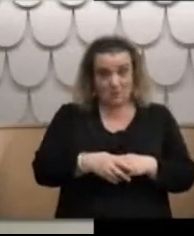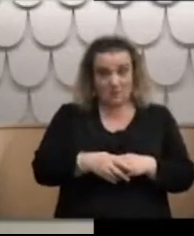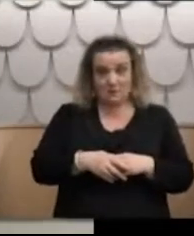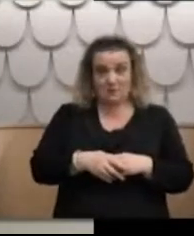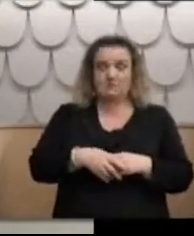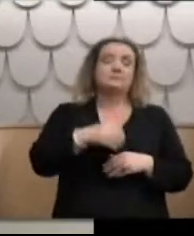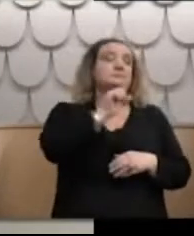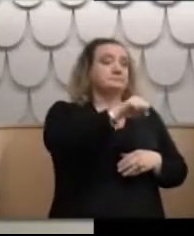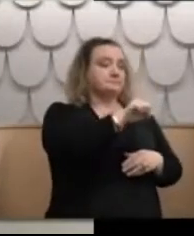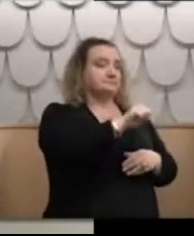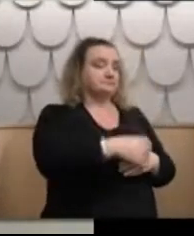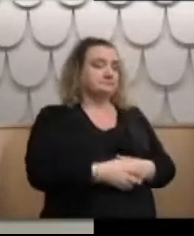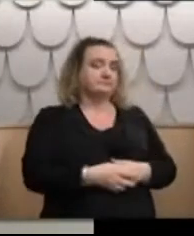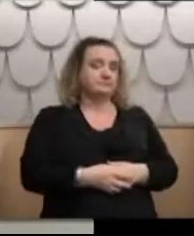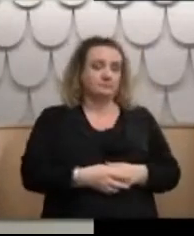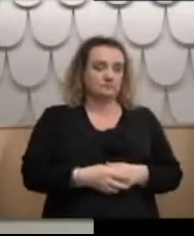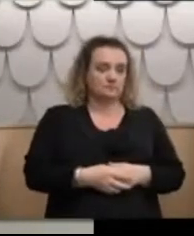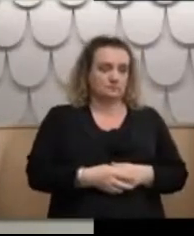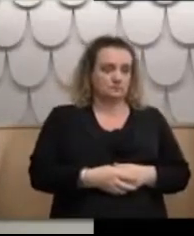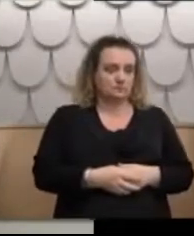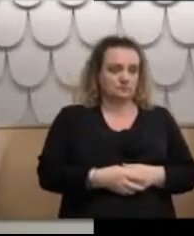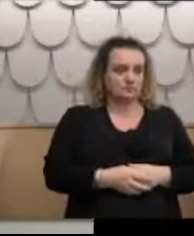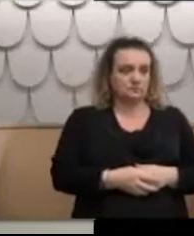Yes. Yes. Yes. Yes.